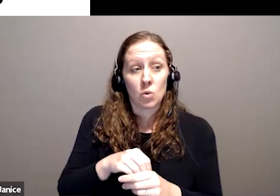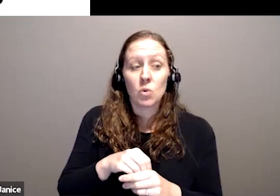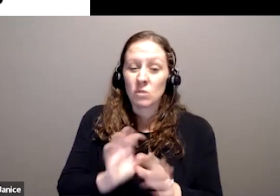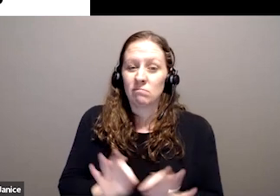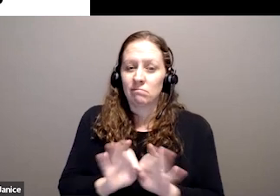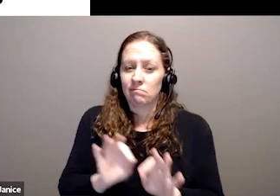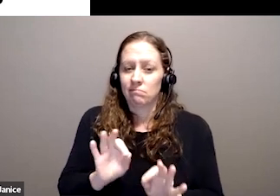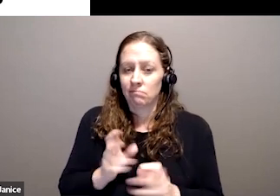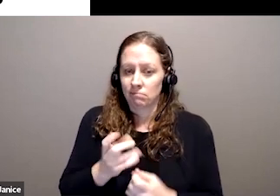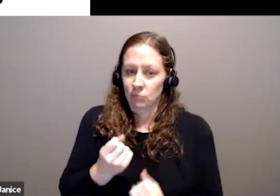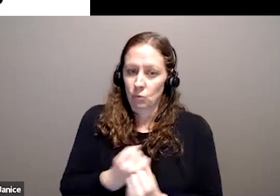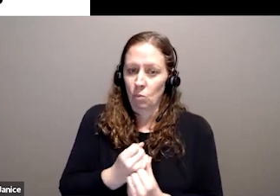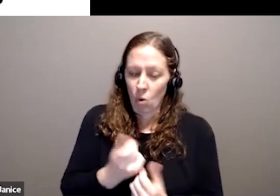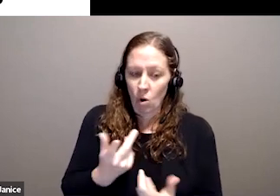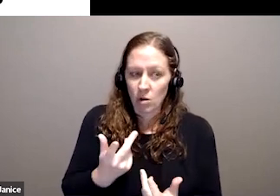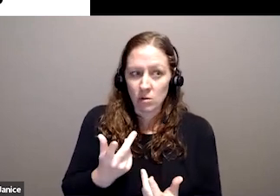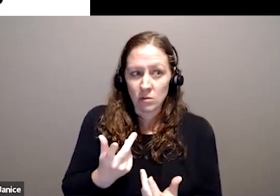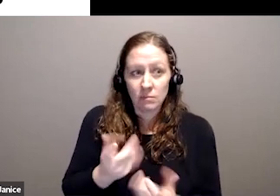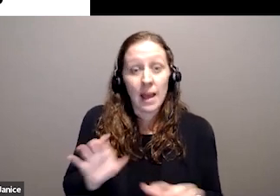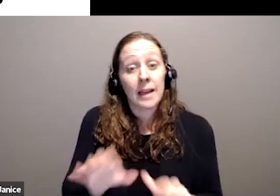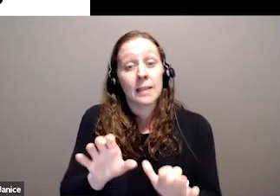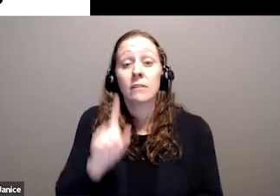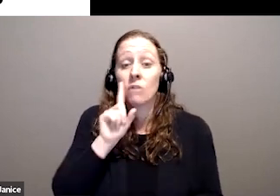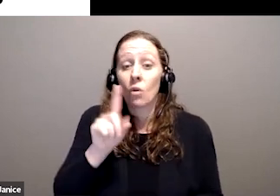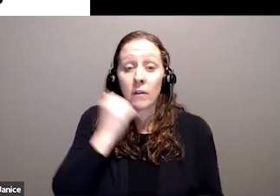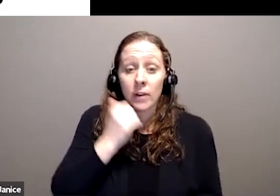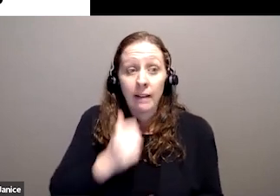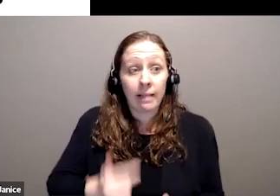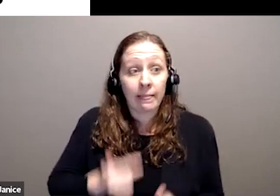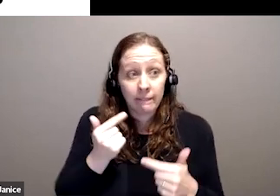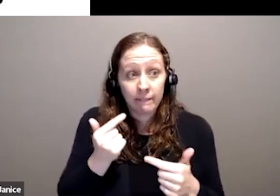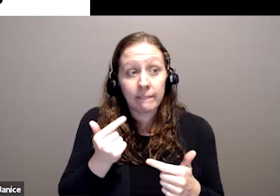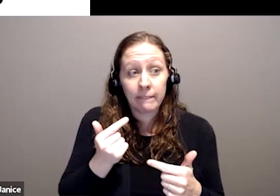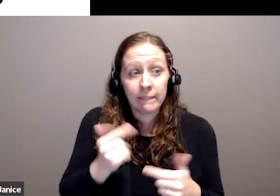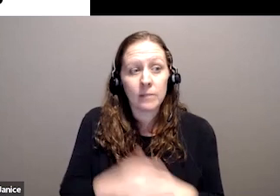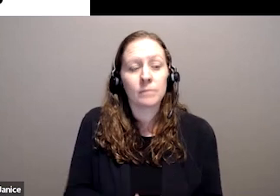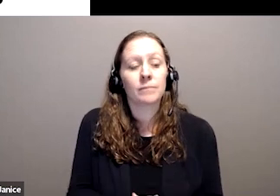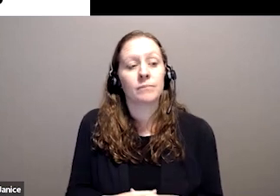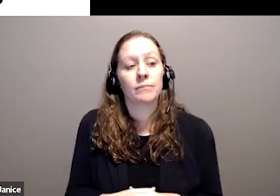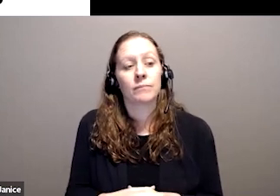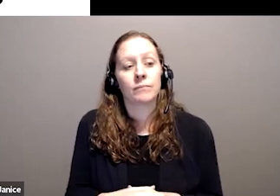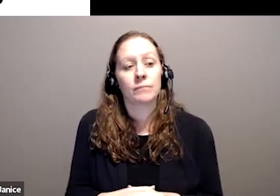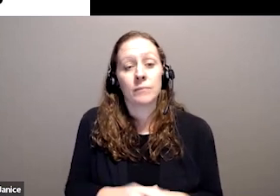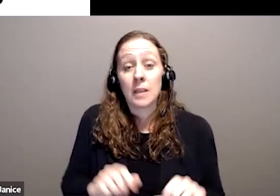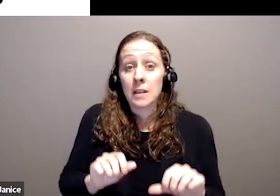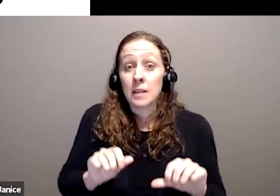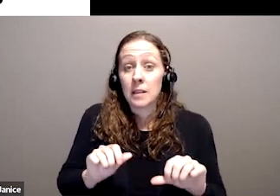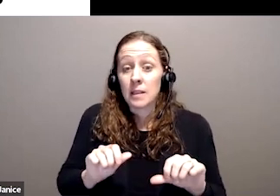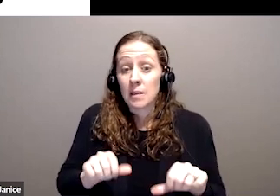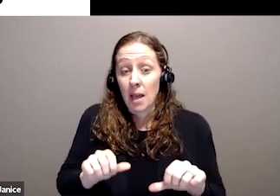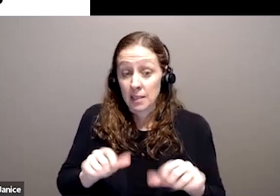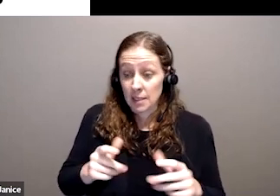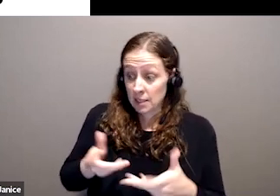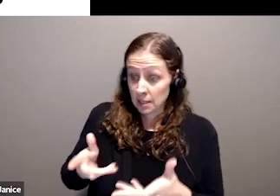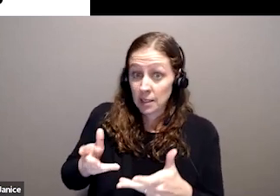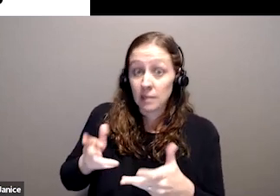to support activities of daily living. It actually provides capacity building, so invests in people